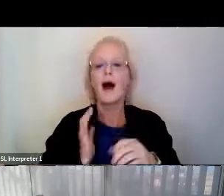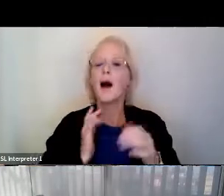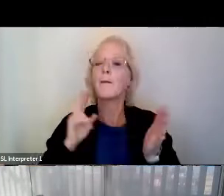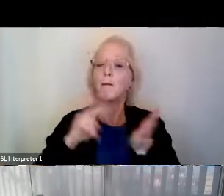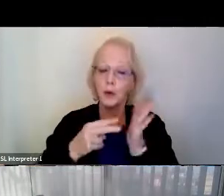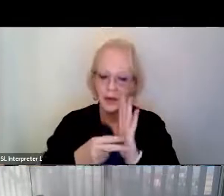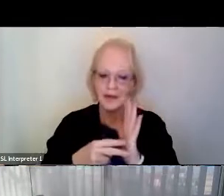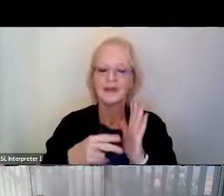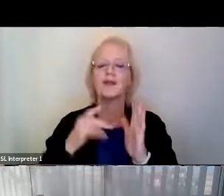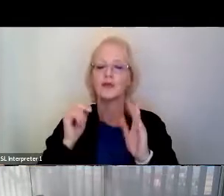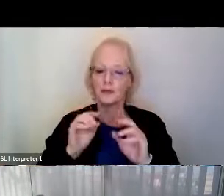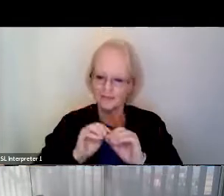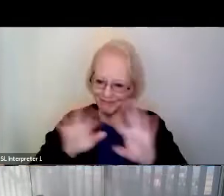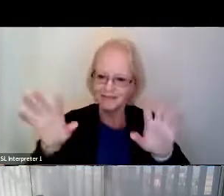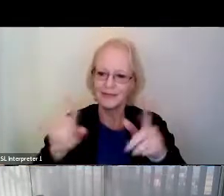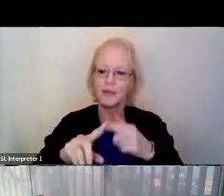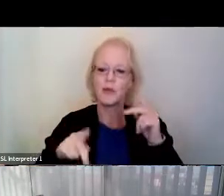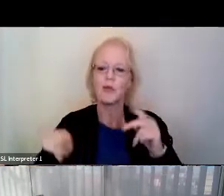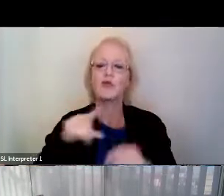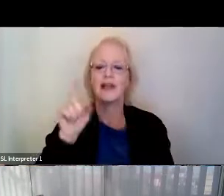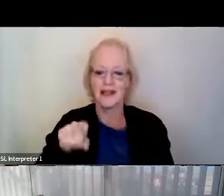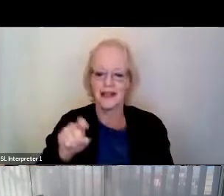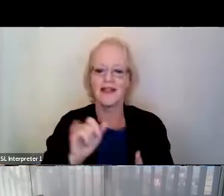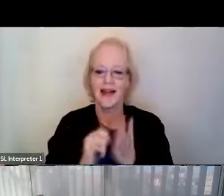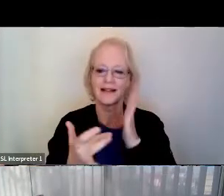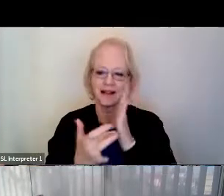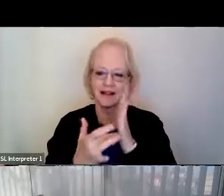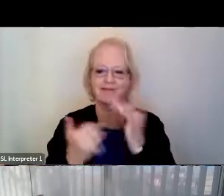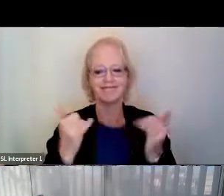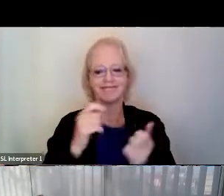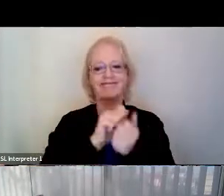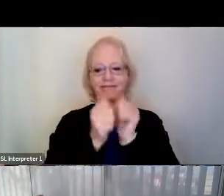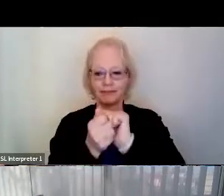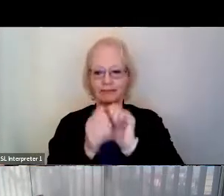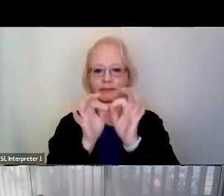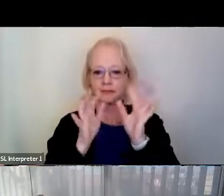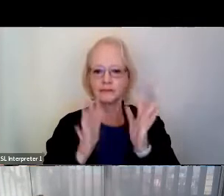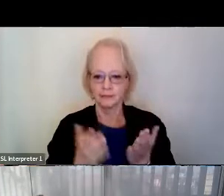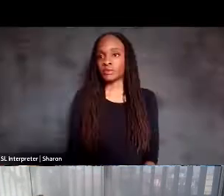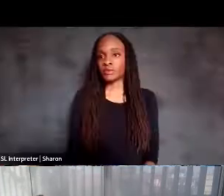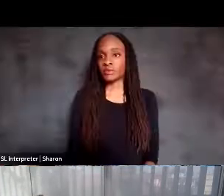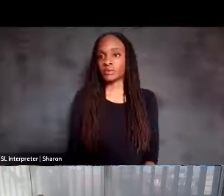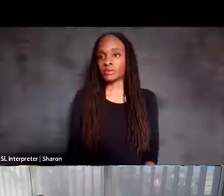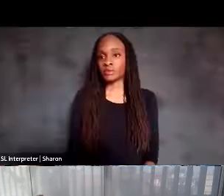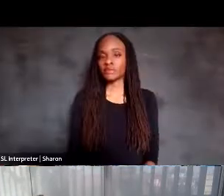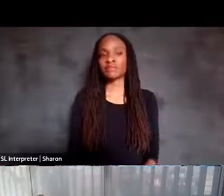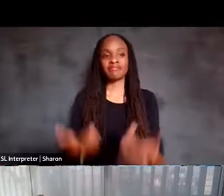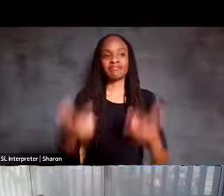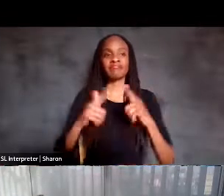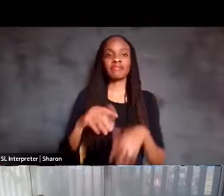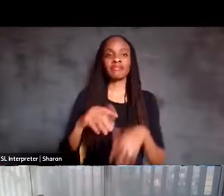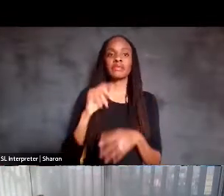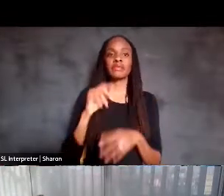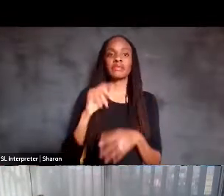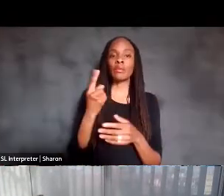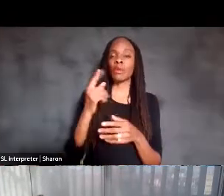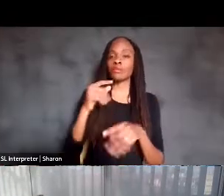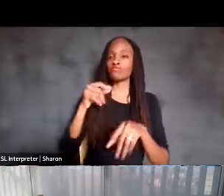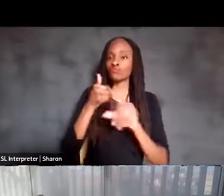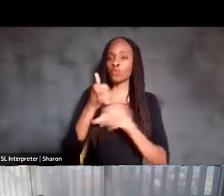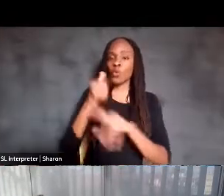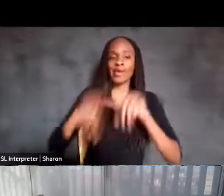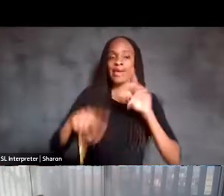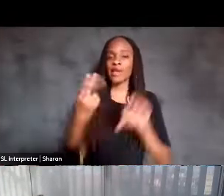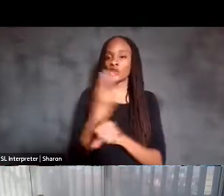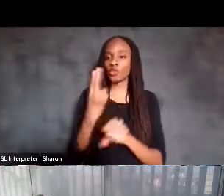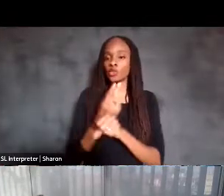technology. So the person with locked in syndrome, such as somebody who isn't able to use the muscles in your face to